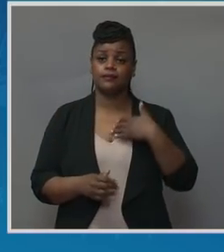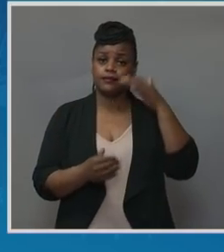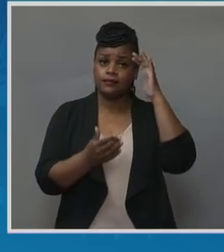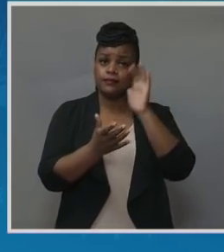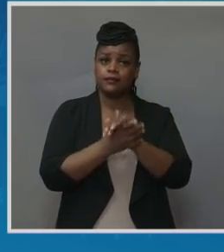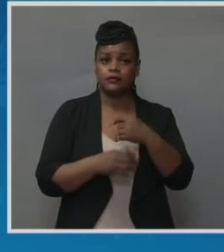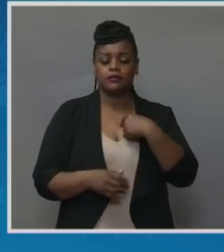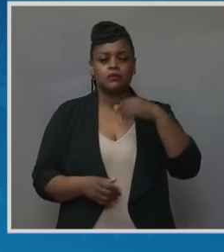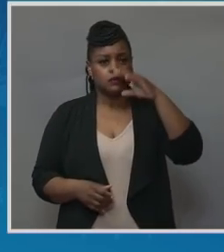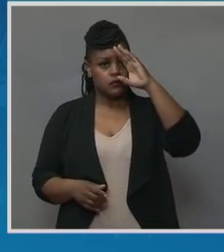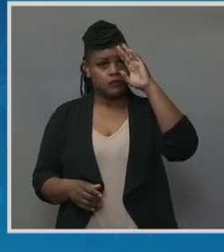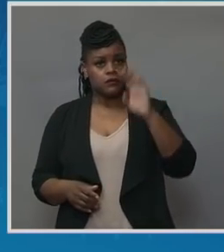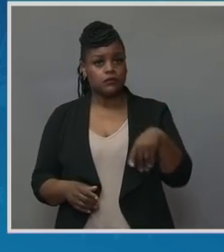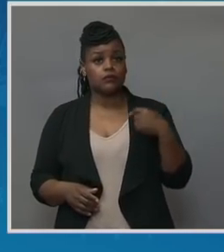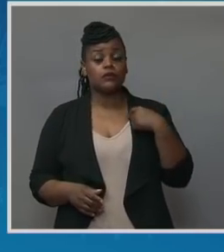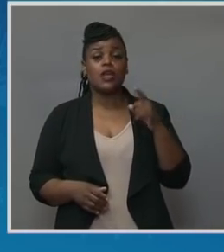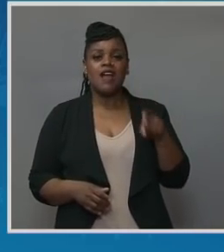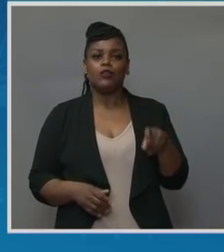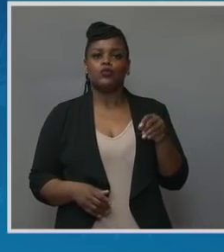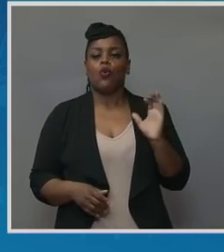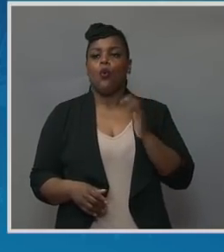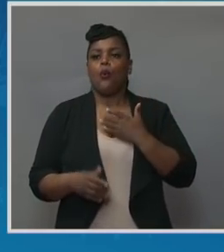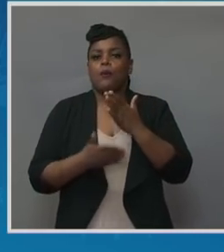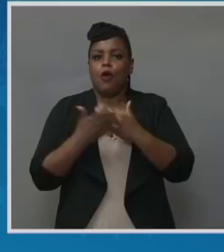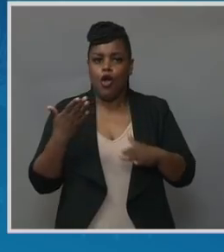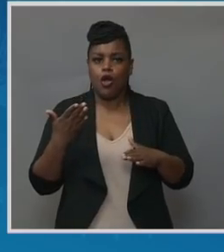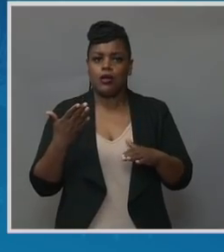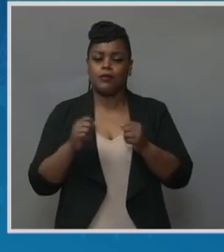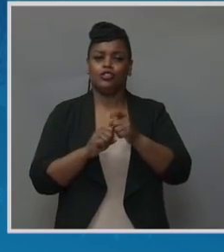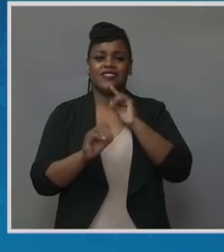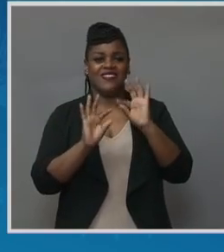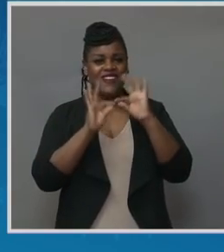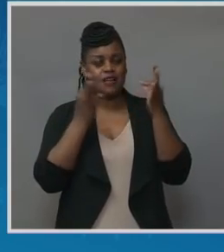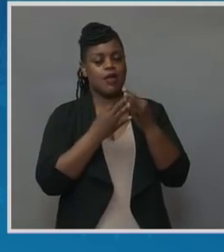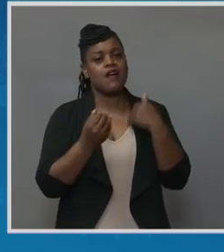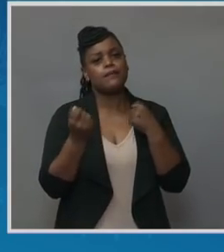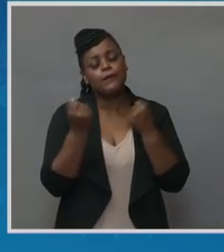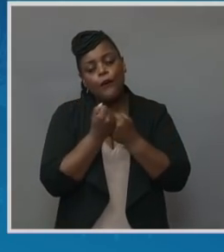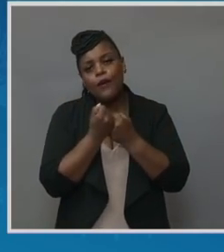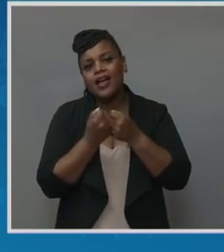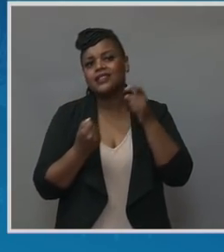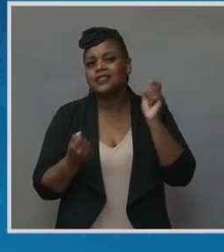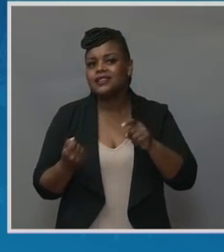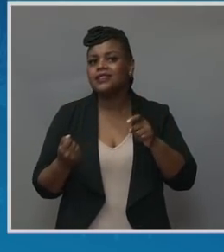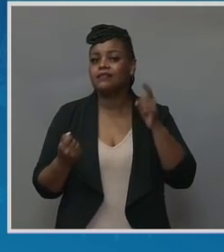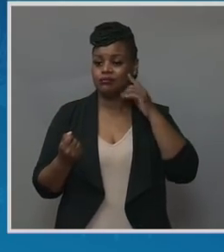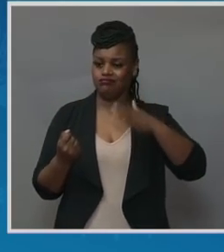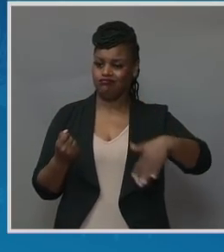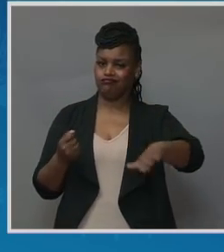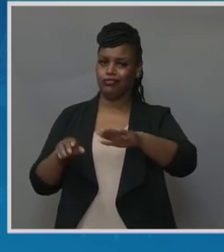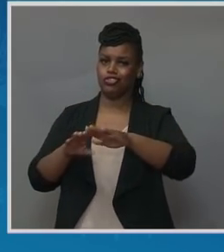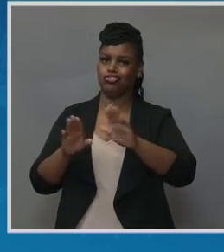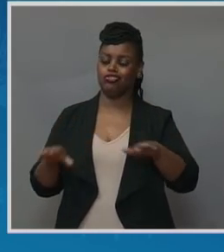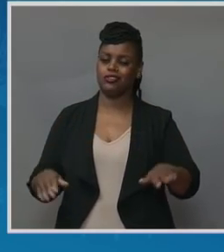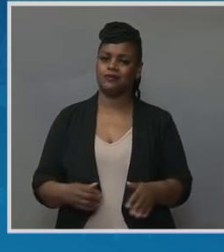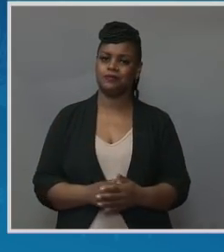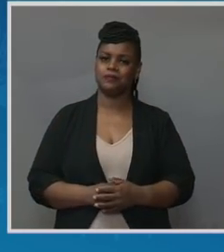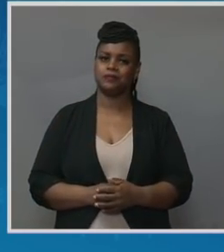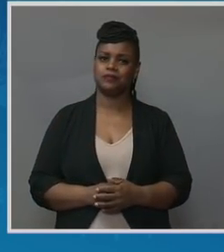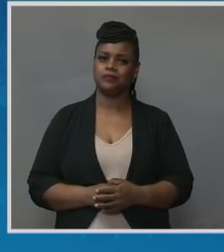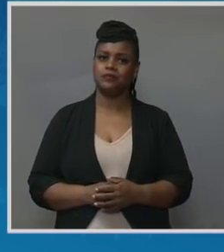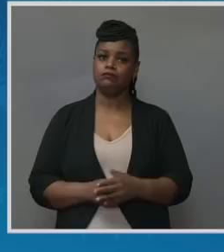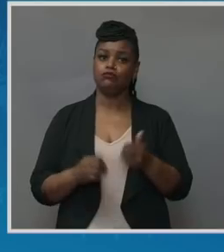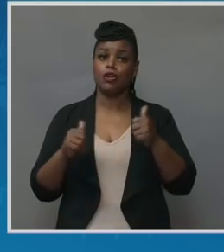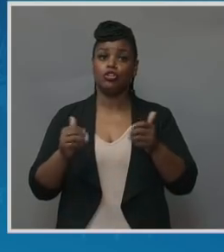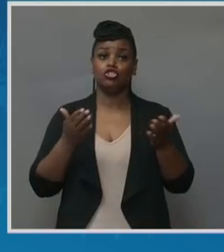do our part to ensure that families had the space and support needed in the event that they would lose a child. In an effort to serve others,